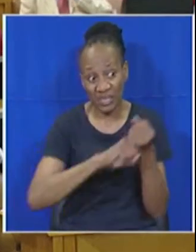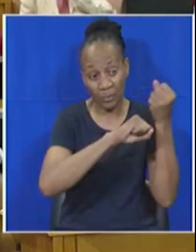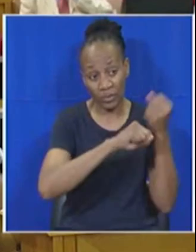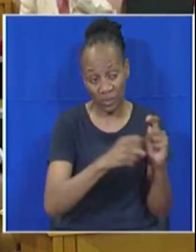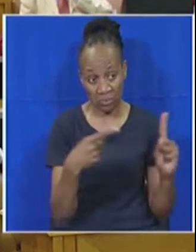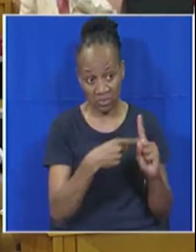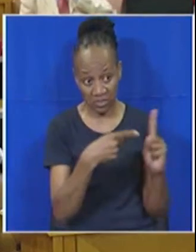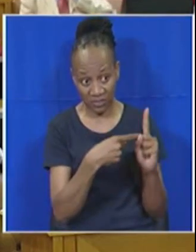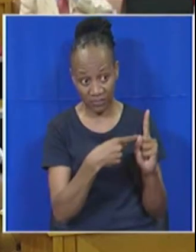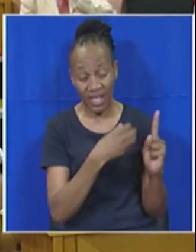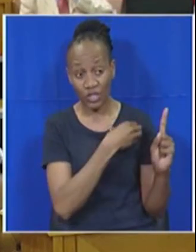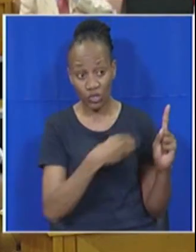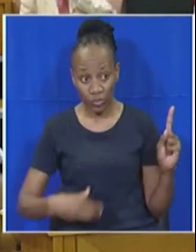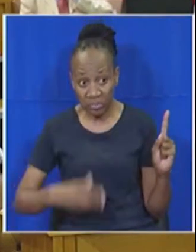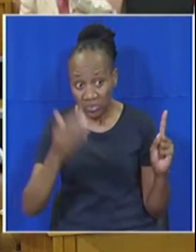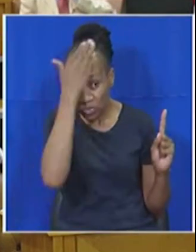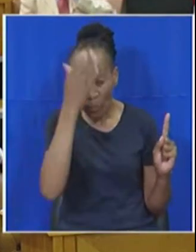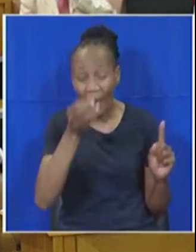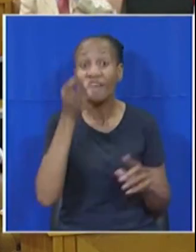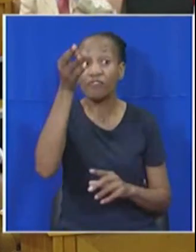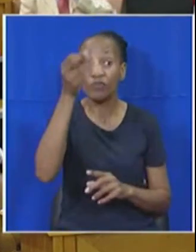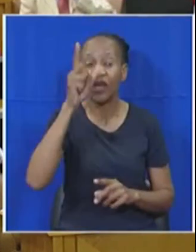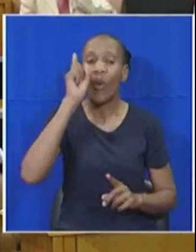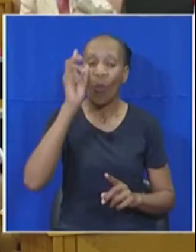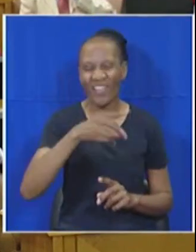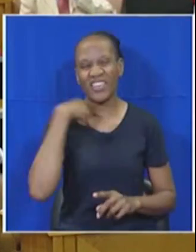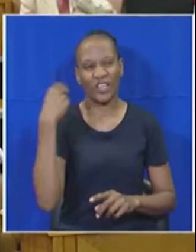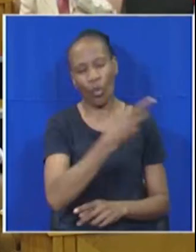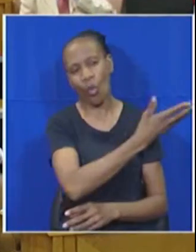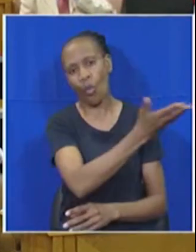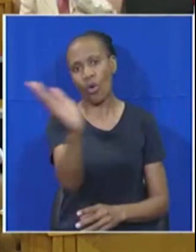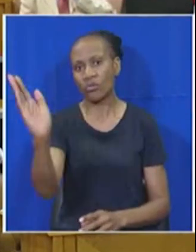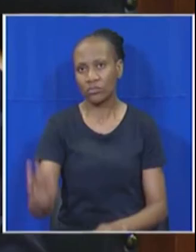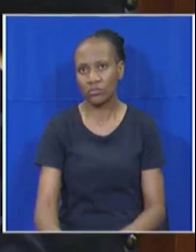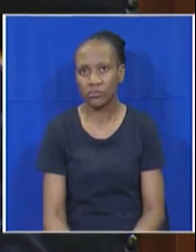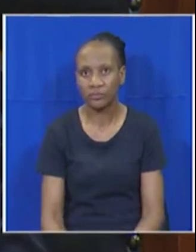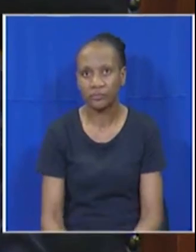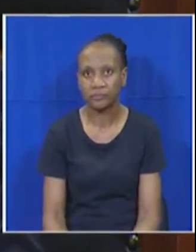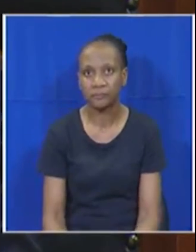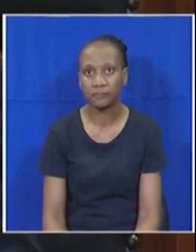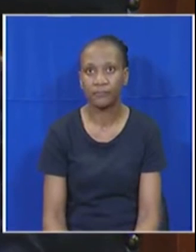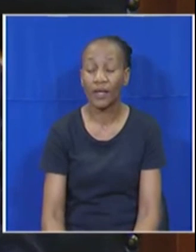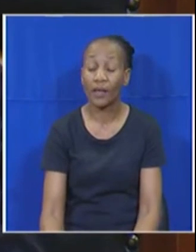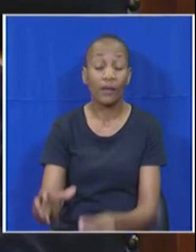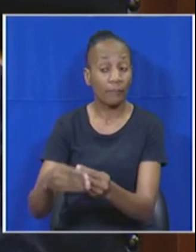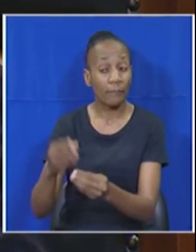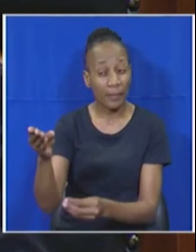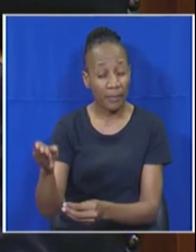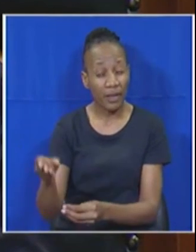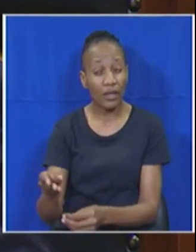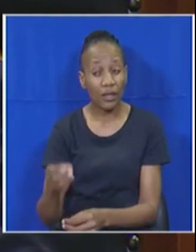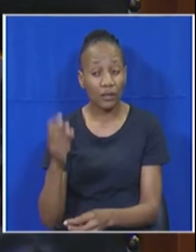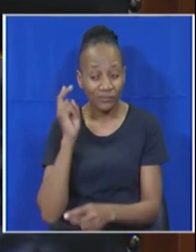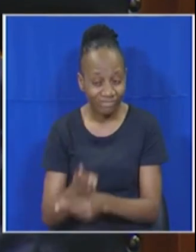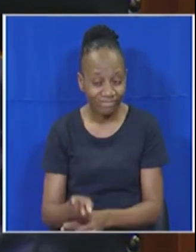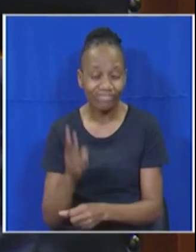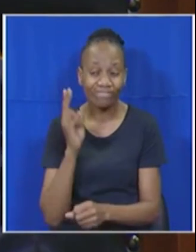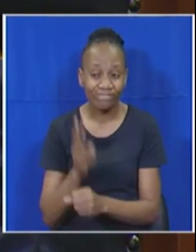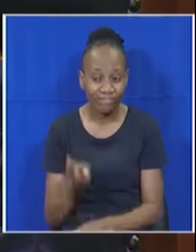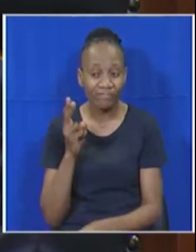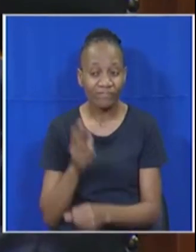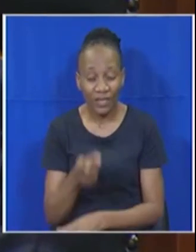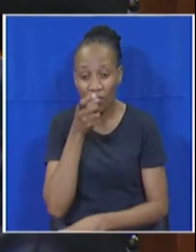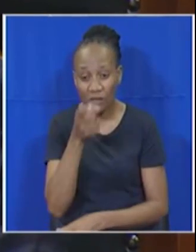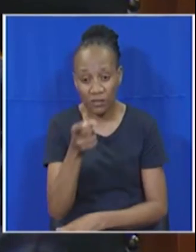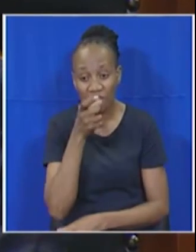We are going to vote for him today, but in the future it going to kill all of you. Honorable member, you are repeating this despite a request from